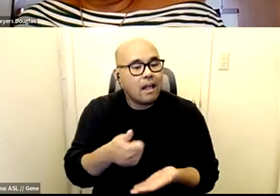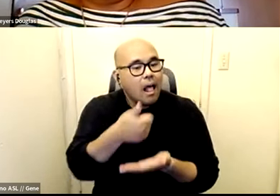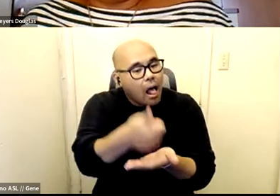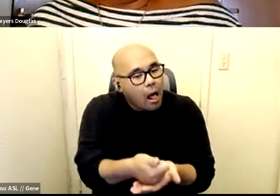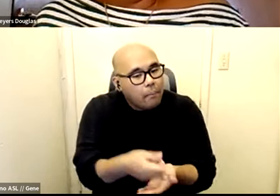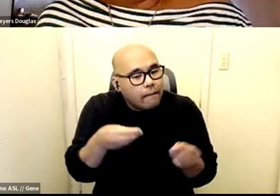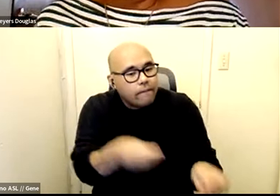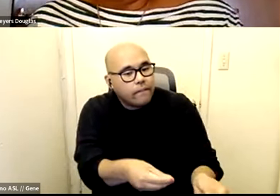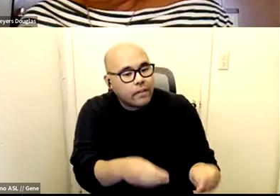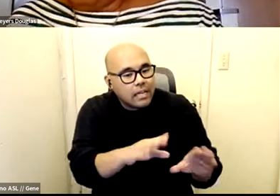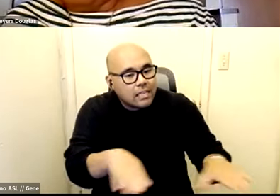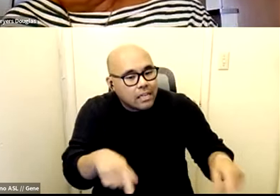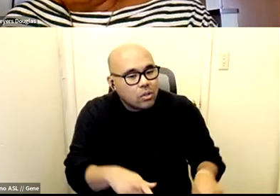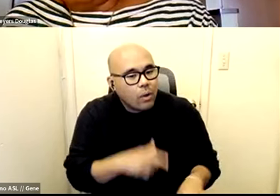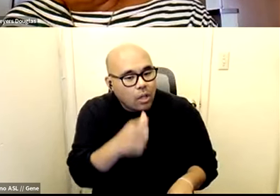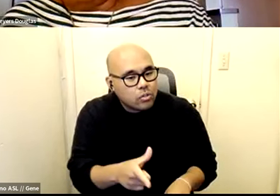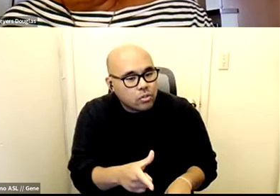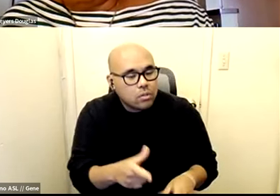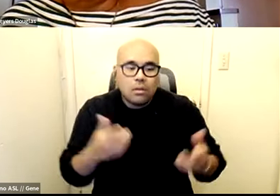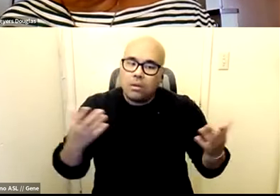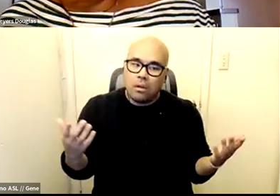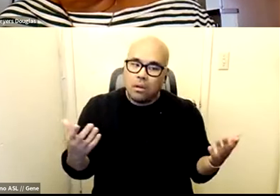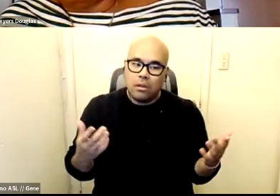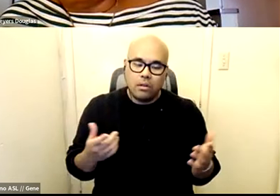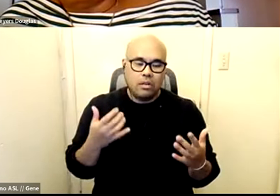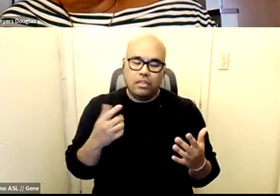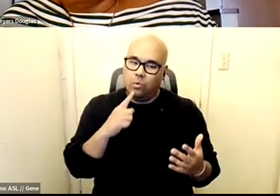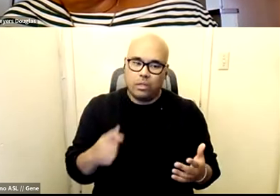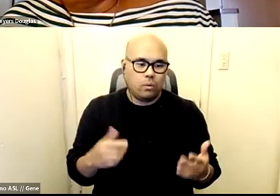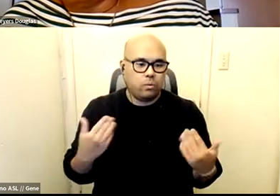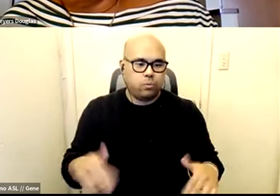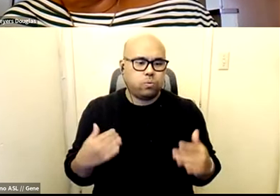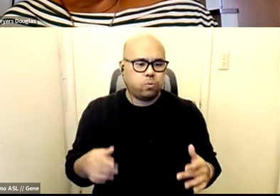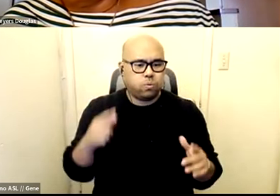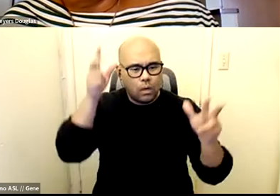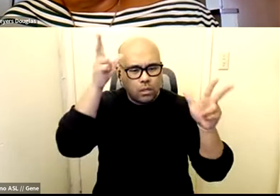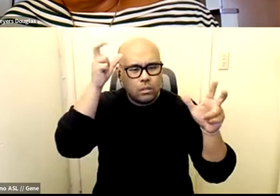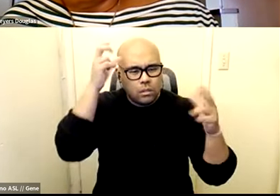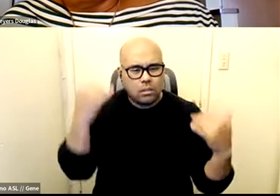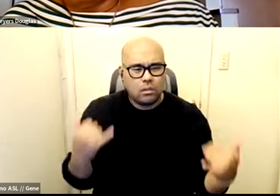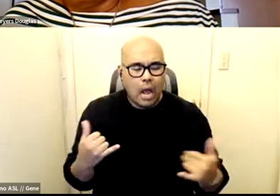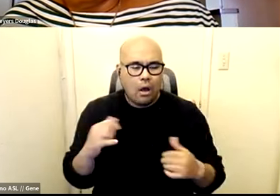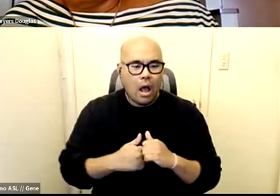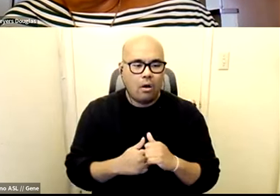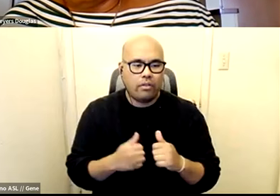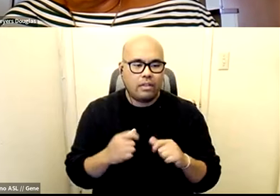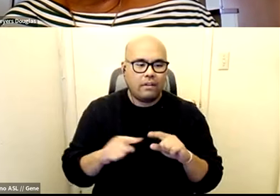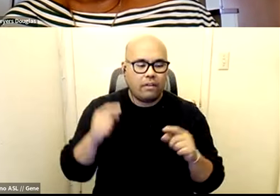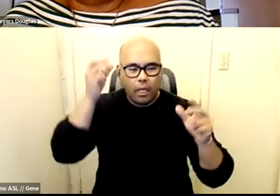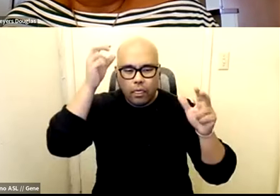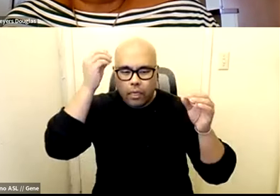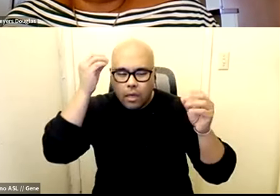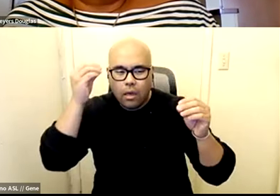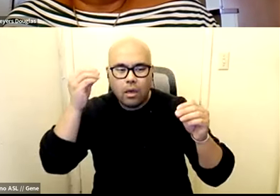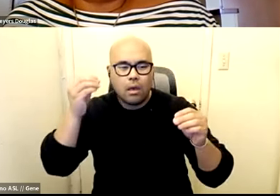so pernicious at this point the way that a lot of the the thinking and the judgment calls around people